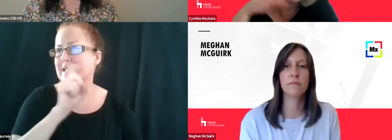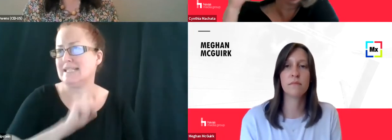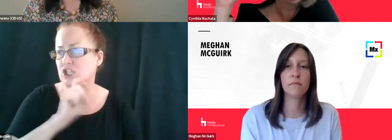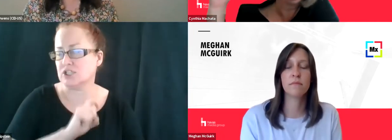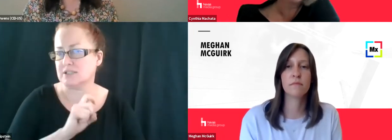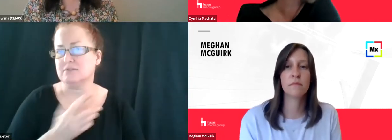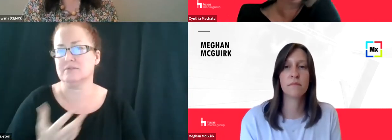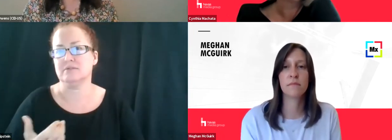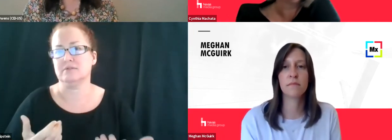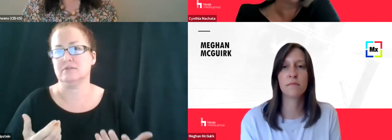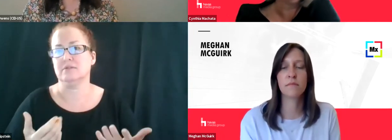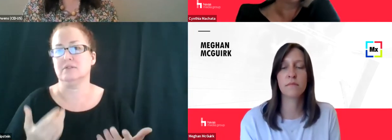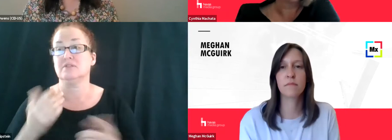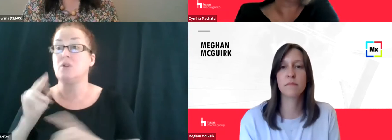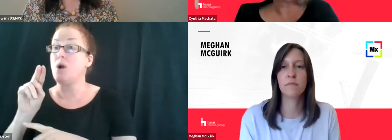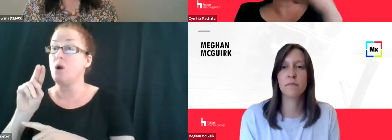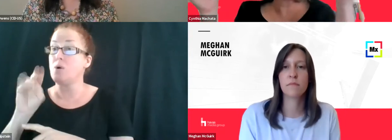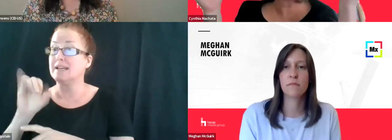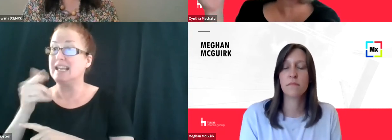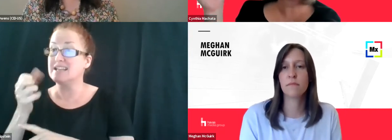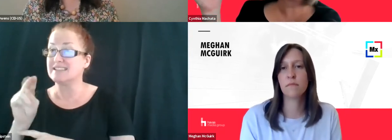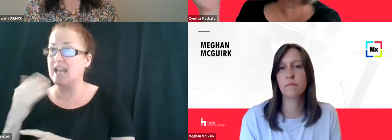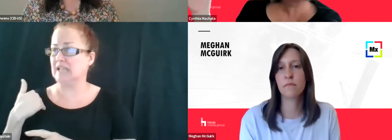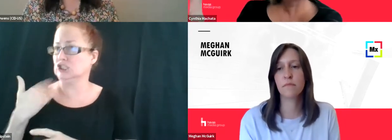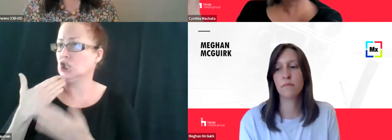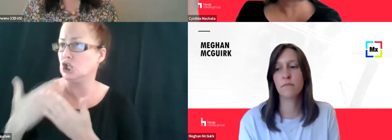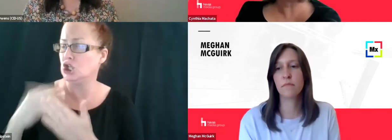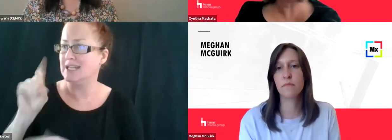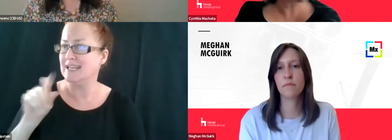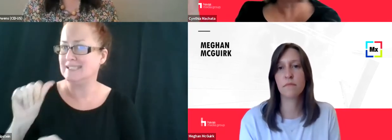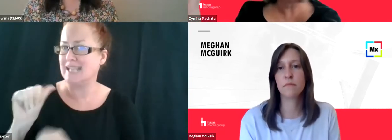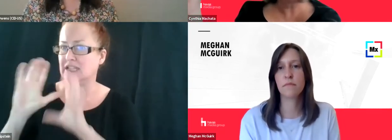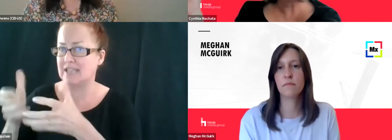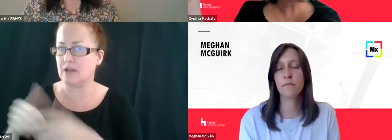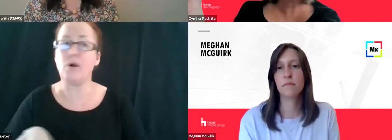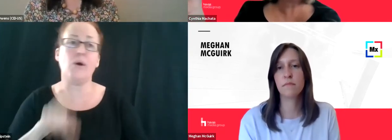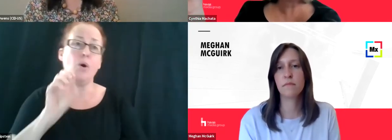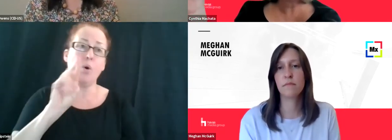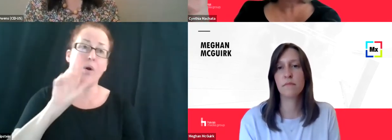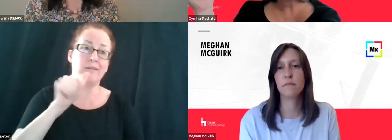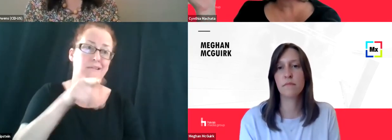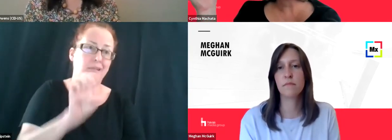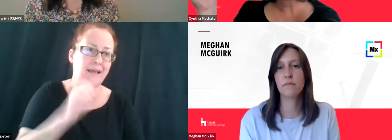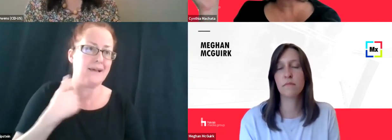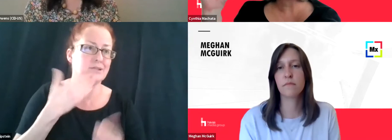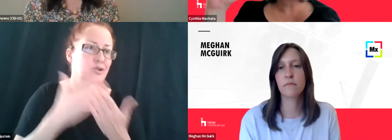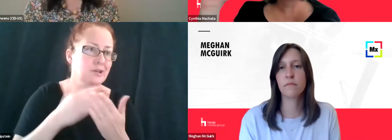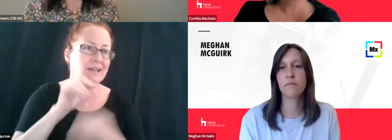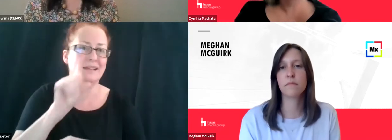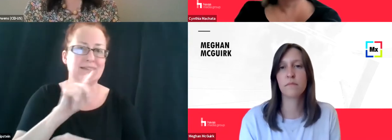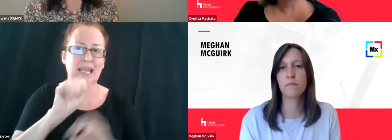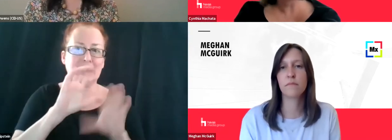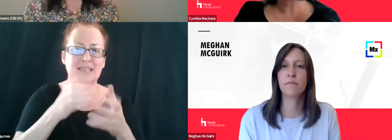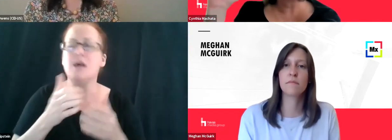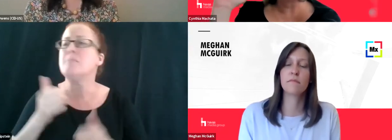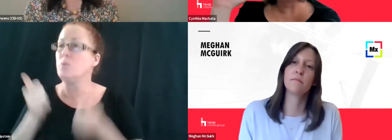decide that Nielsen has a really good data set. And I might also say Oracle has a really good data set, but which one, um, gets me the